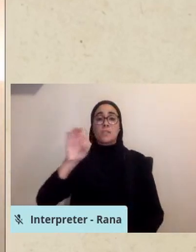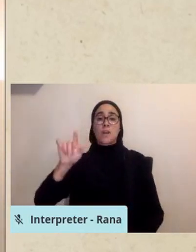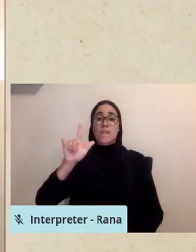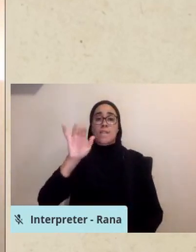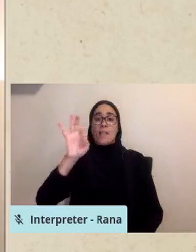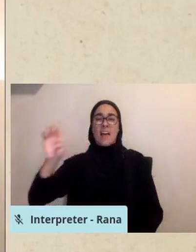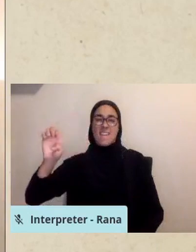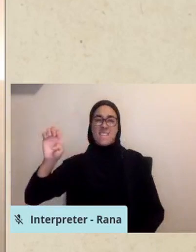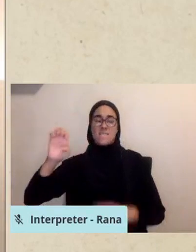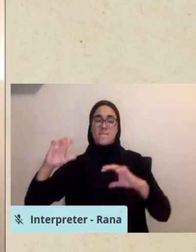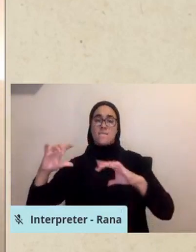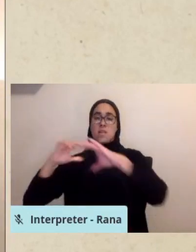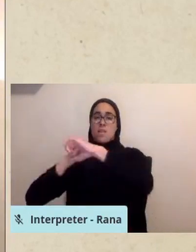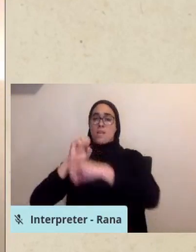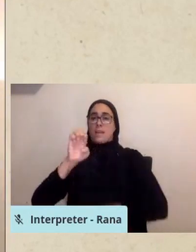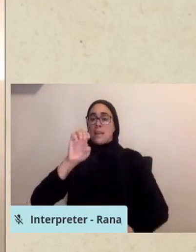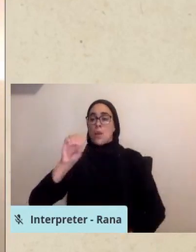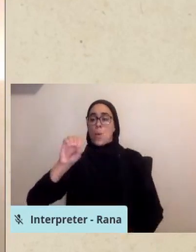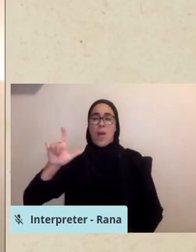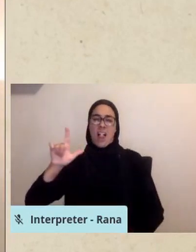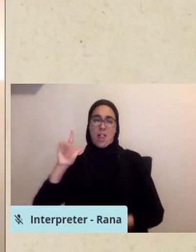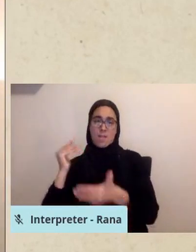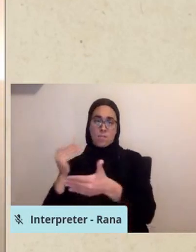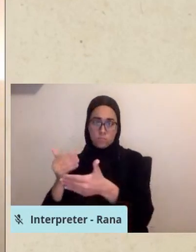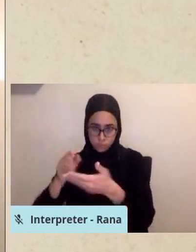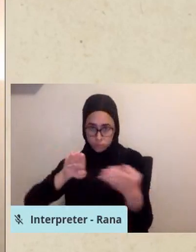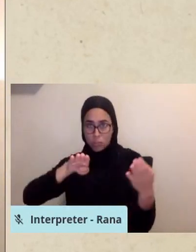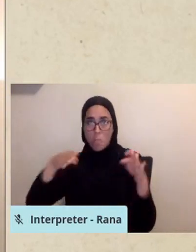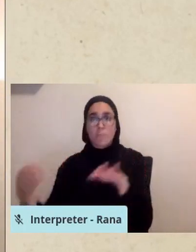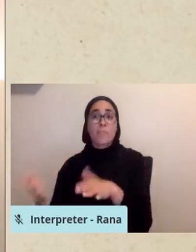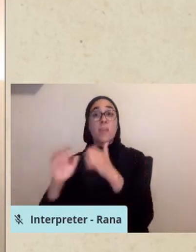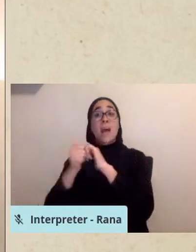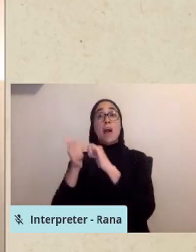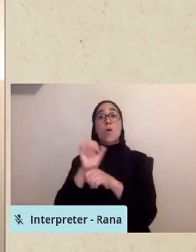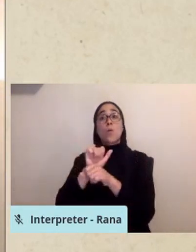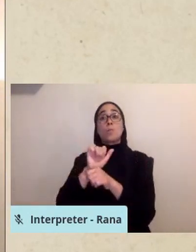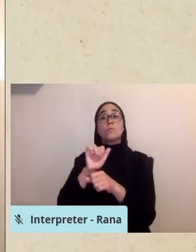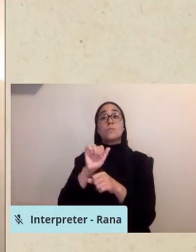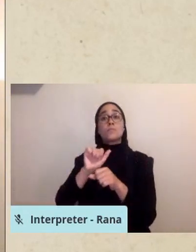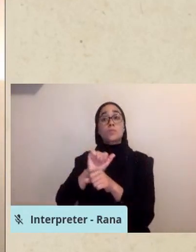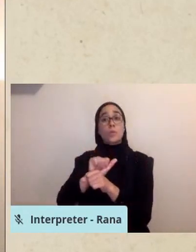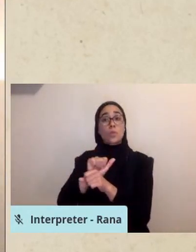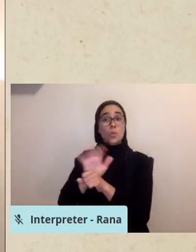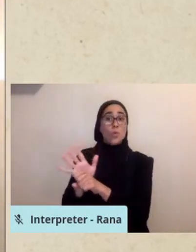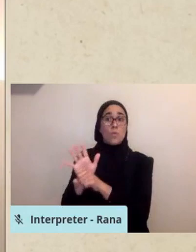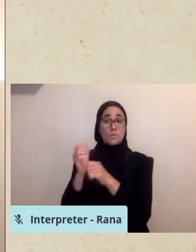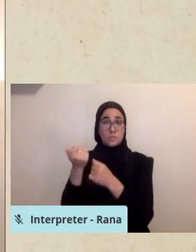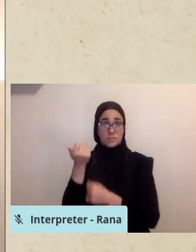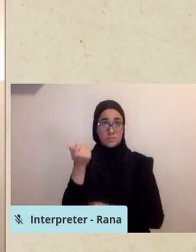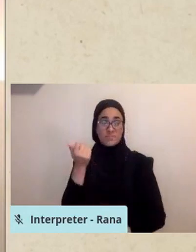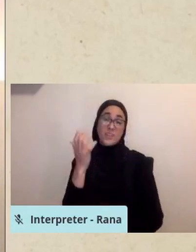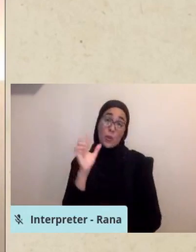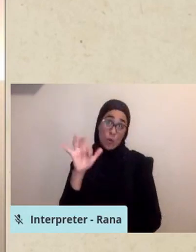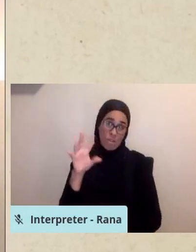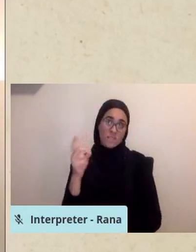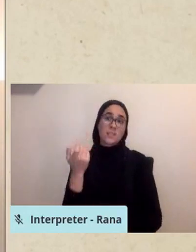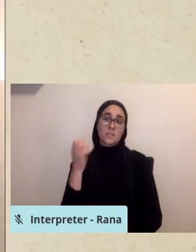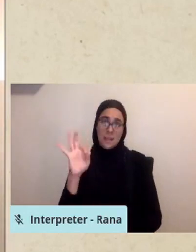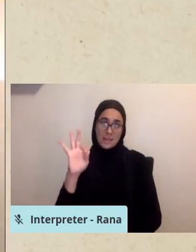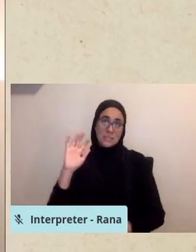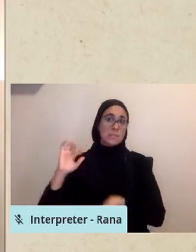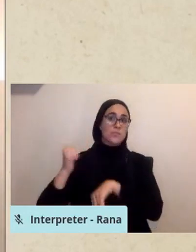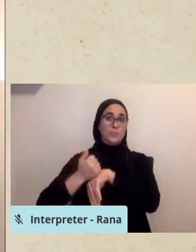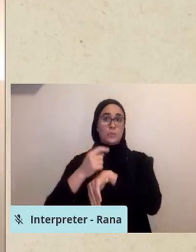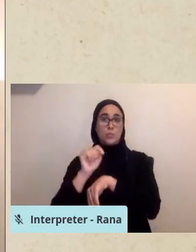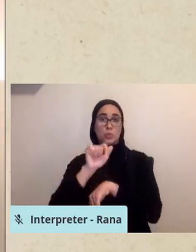tool for beyond the pandemic. Chaplain Khuram Ahmed serves as a community and crisis chaplain